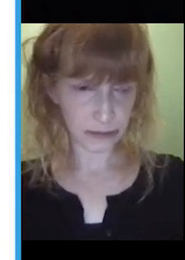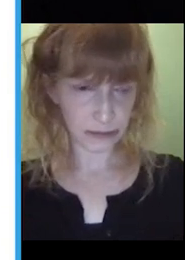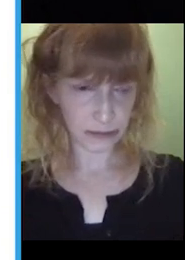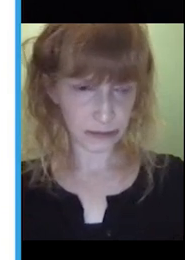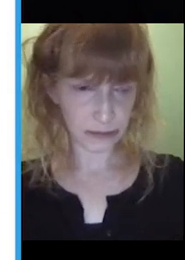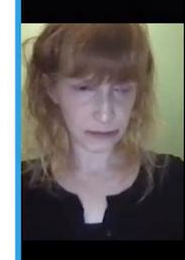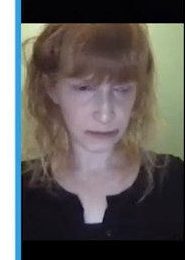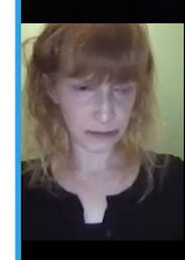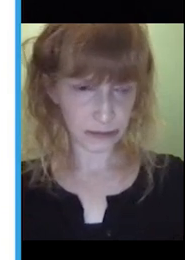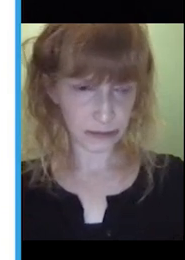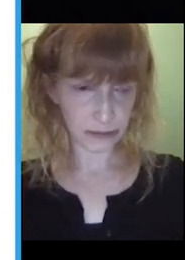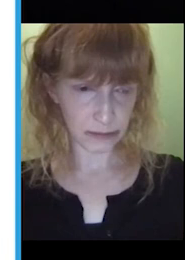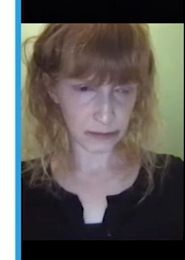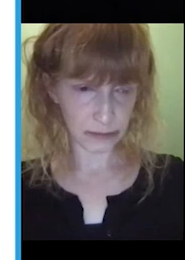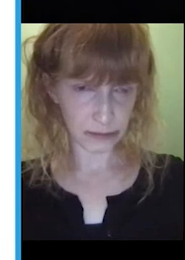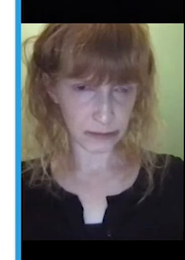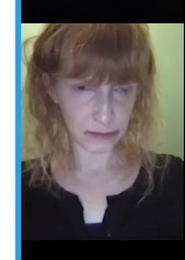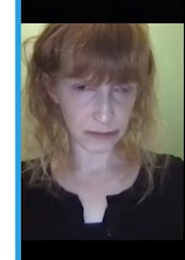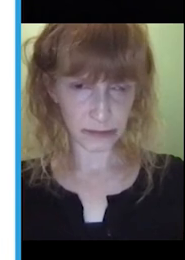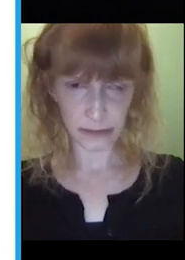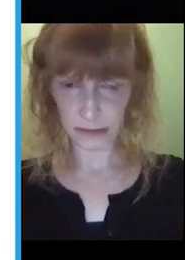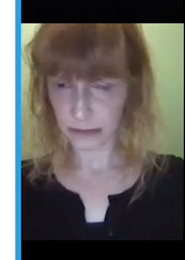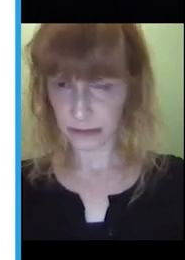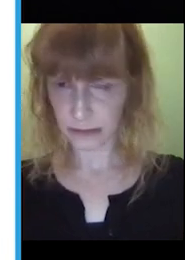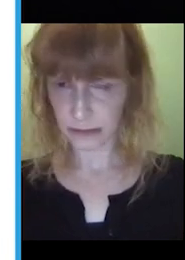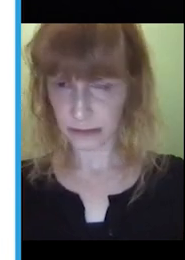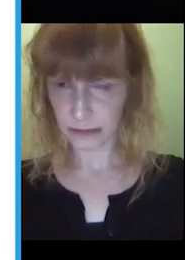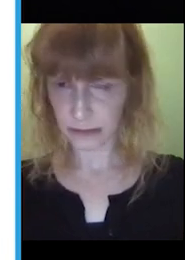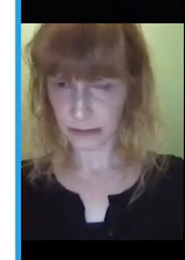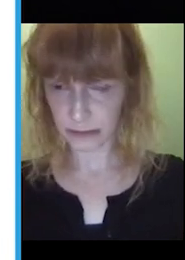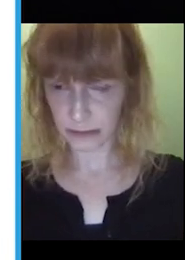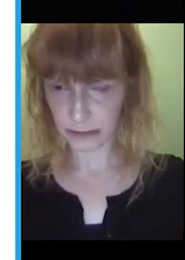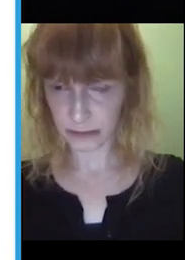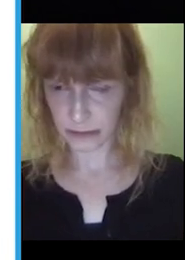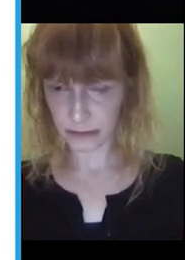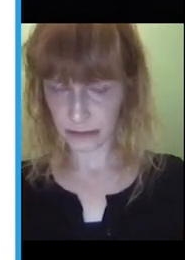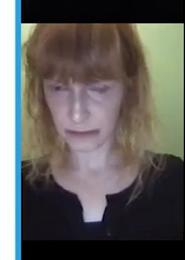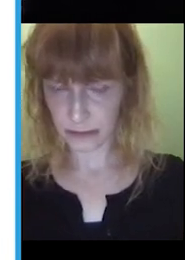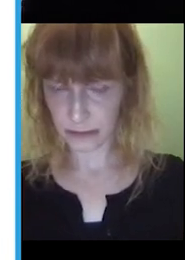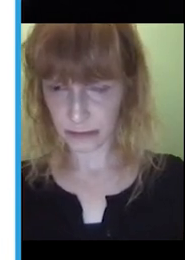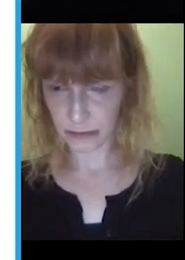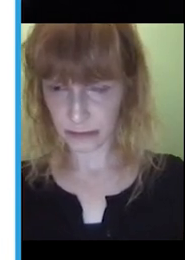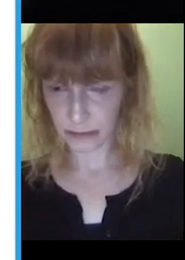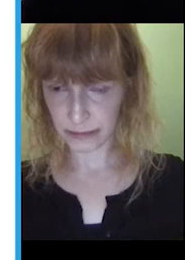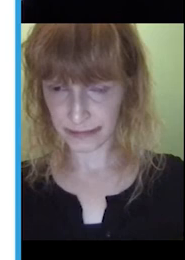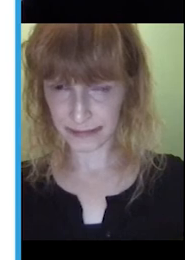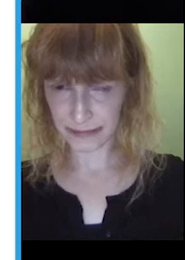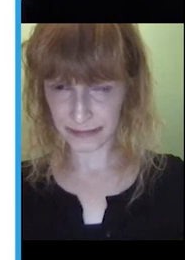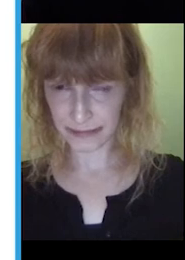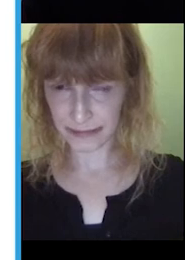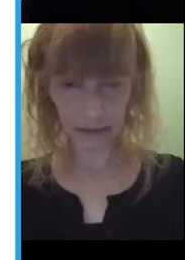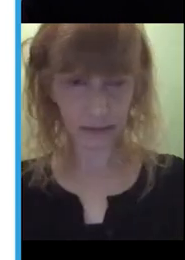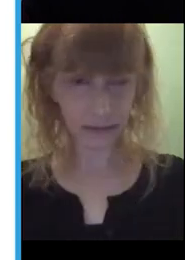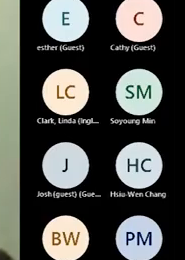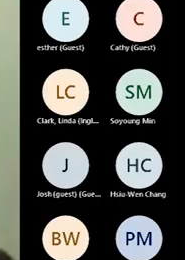know, you need to think about who you're reading a book with, how many words you want to use. Um, but thank you, Steph. That was